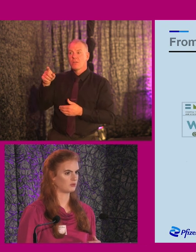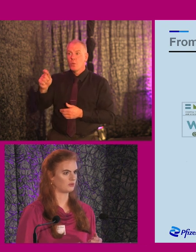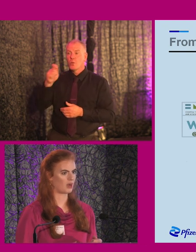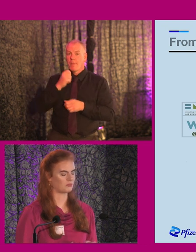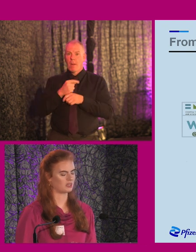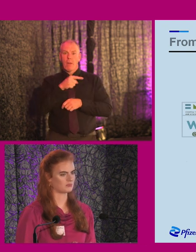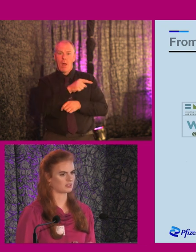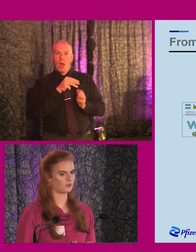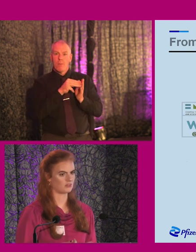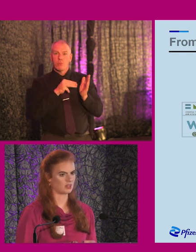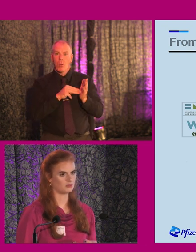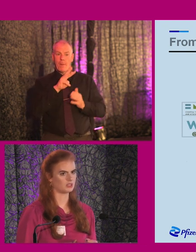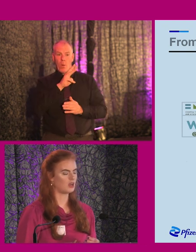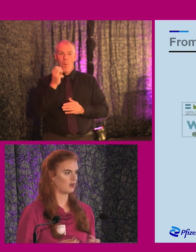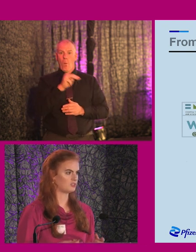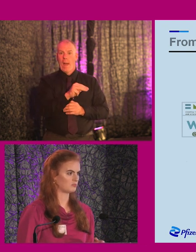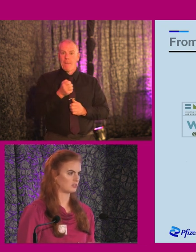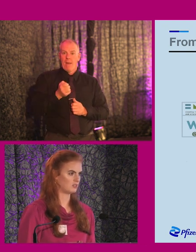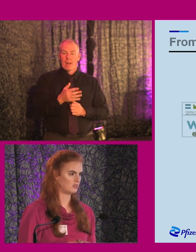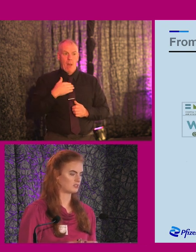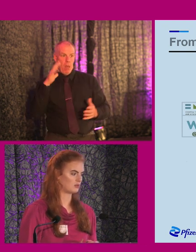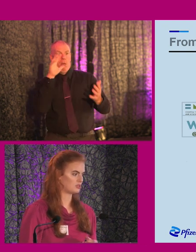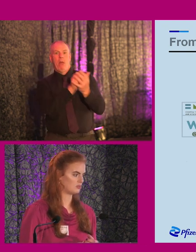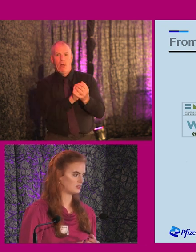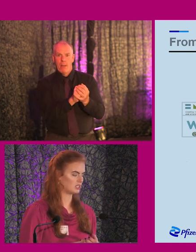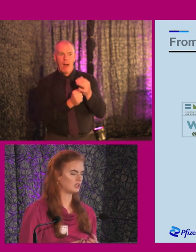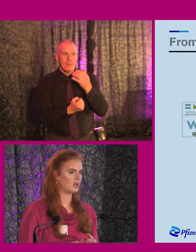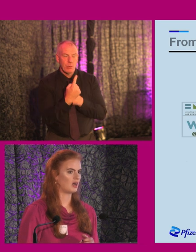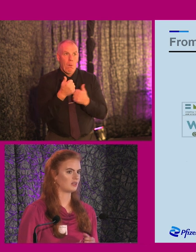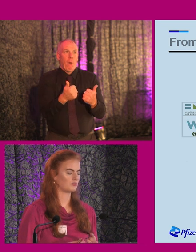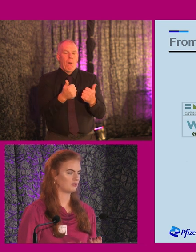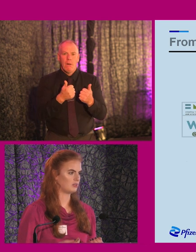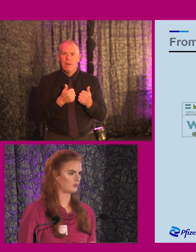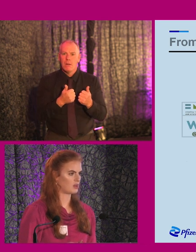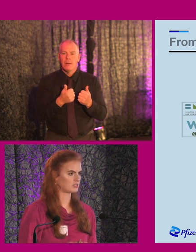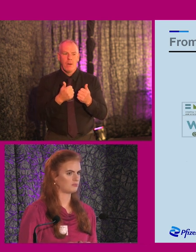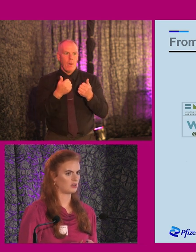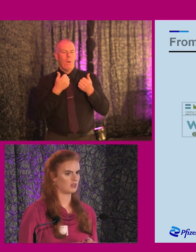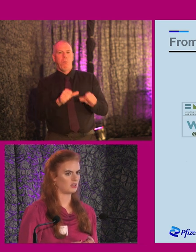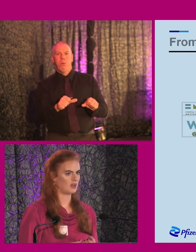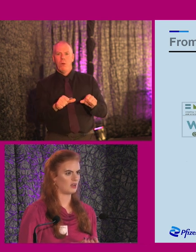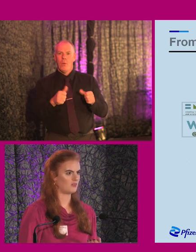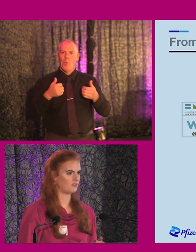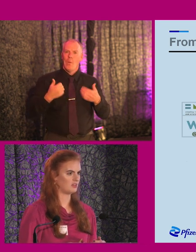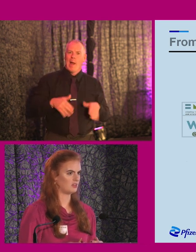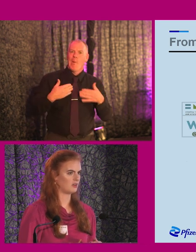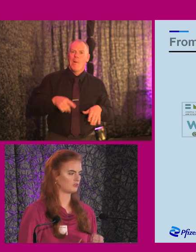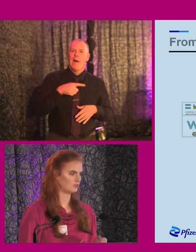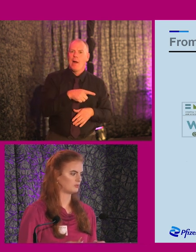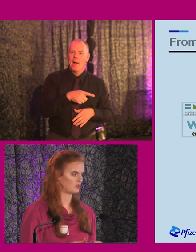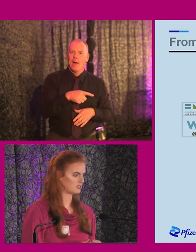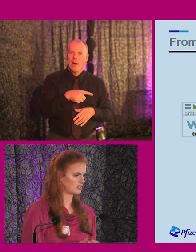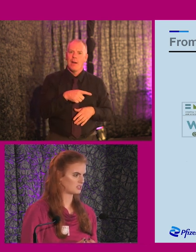me about the WAM placements that were available, I jumped on this opportunity and I was really impressed by the